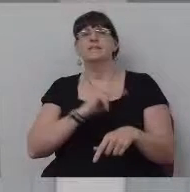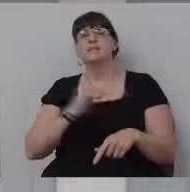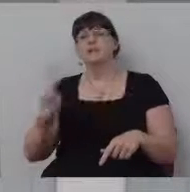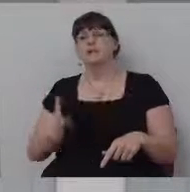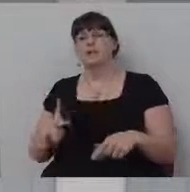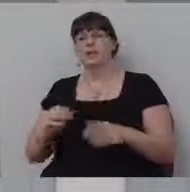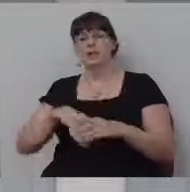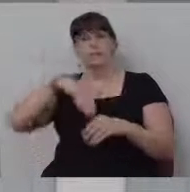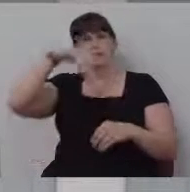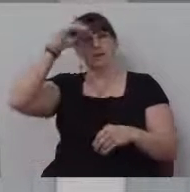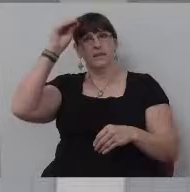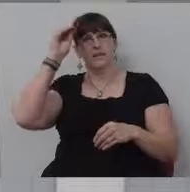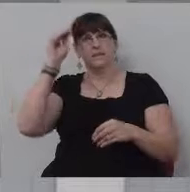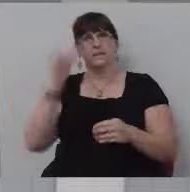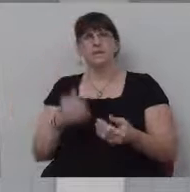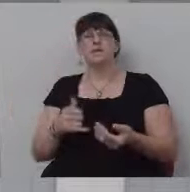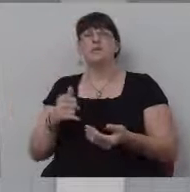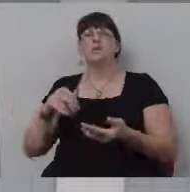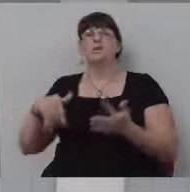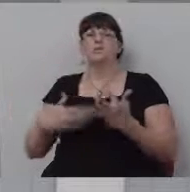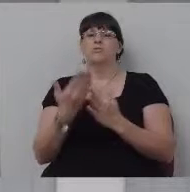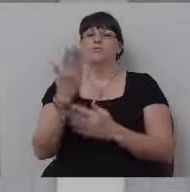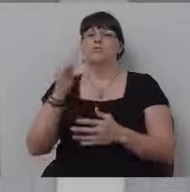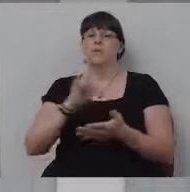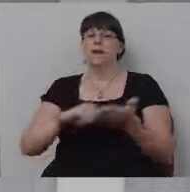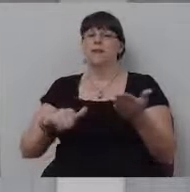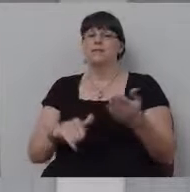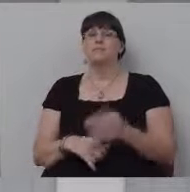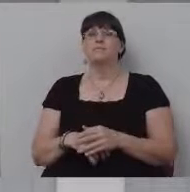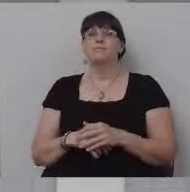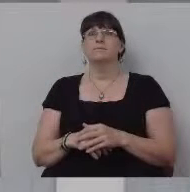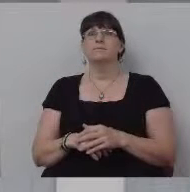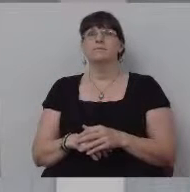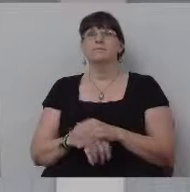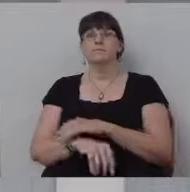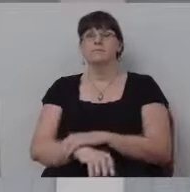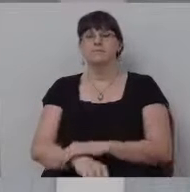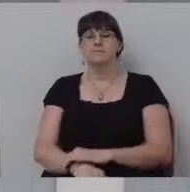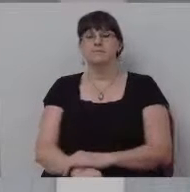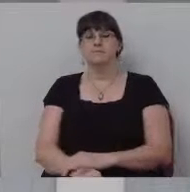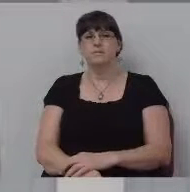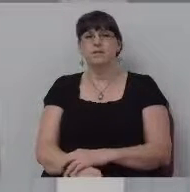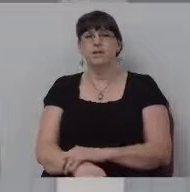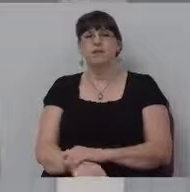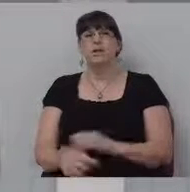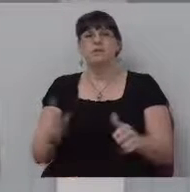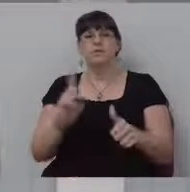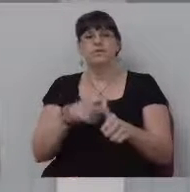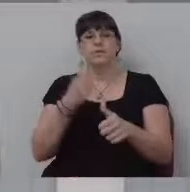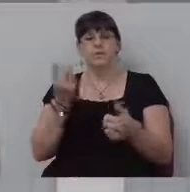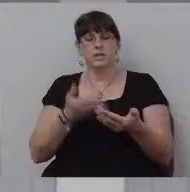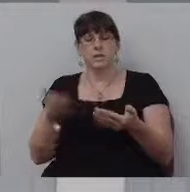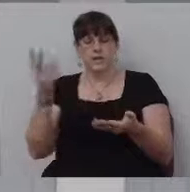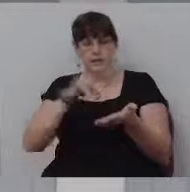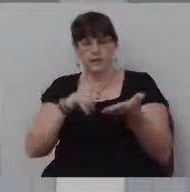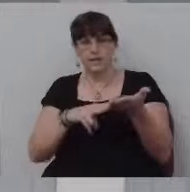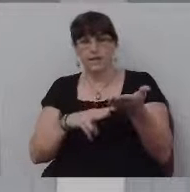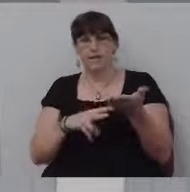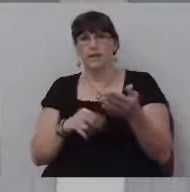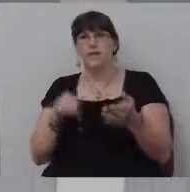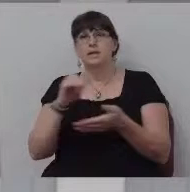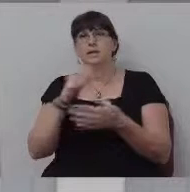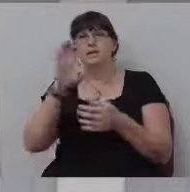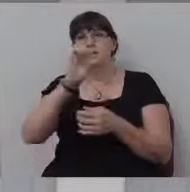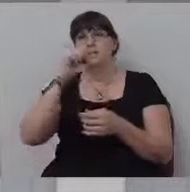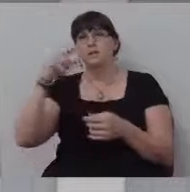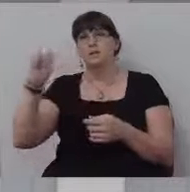the lessons that he learned along the way, let's look at Solomon's journey and see if we can make some applications. first thing I noticed is that, um,